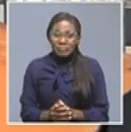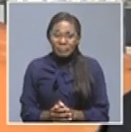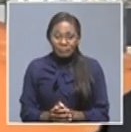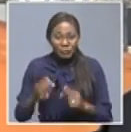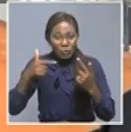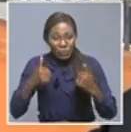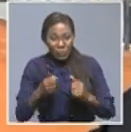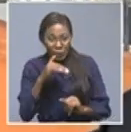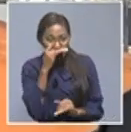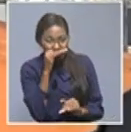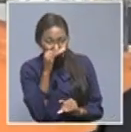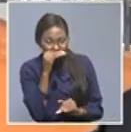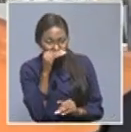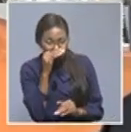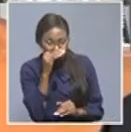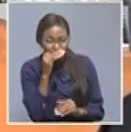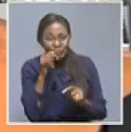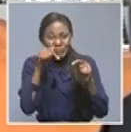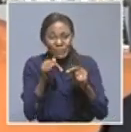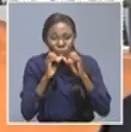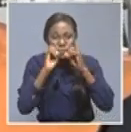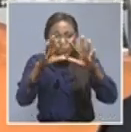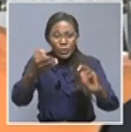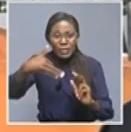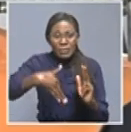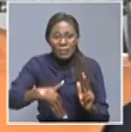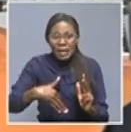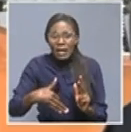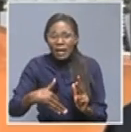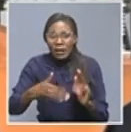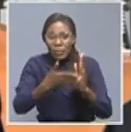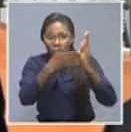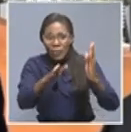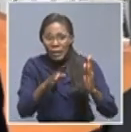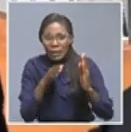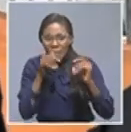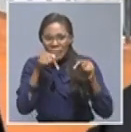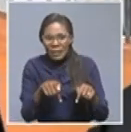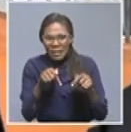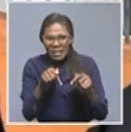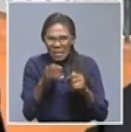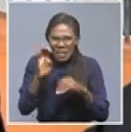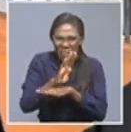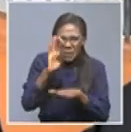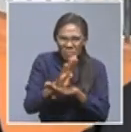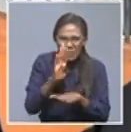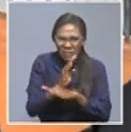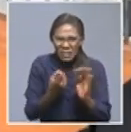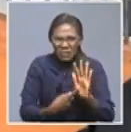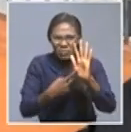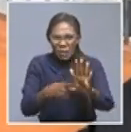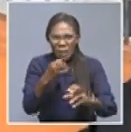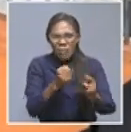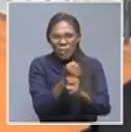proud to announce to the general public the official launch of Totem Expo 2023